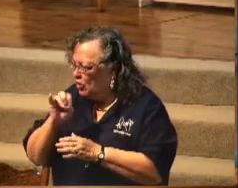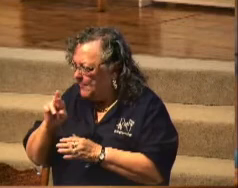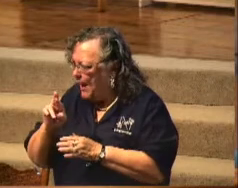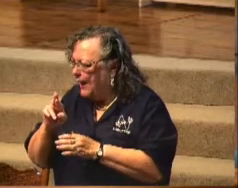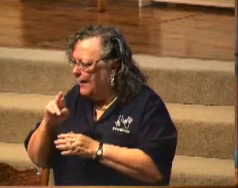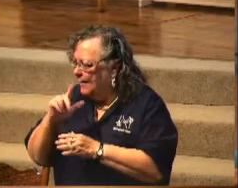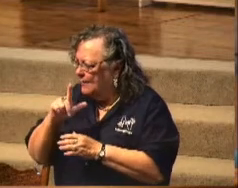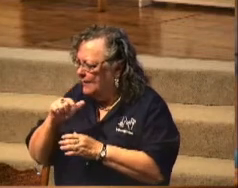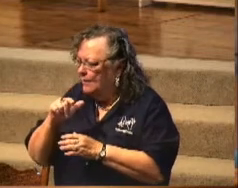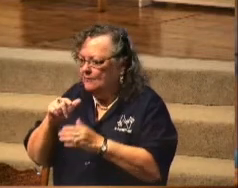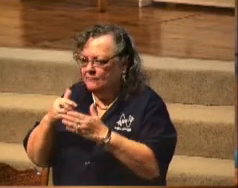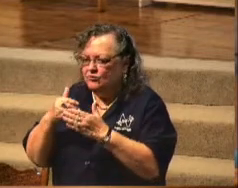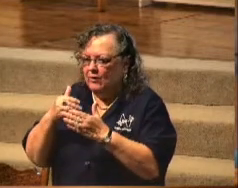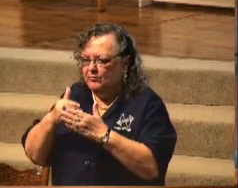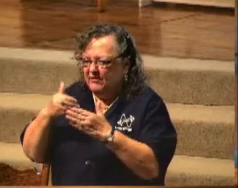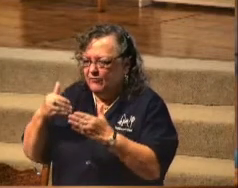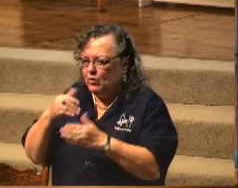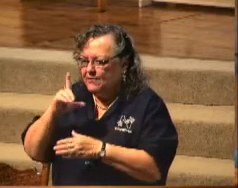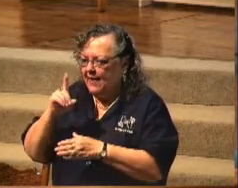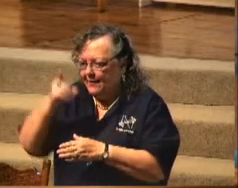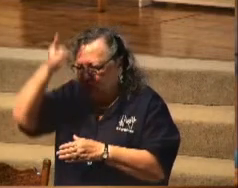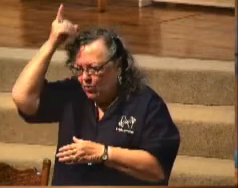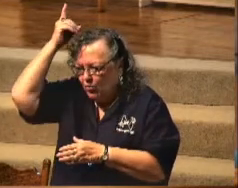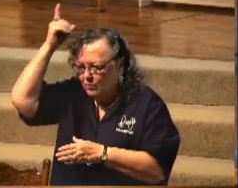It's right before Daniel, in case you're wondering.